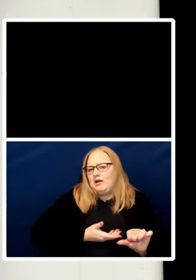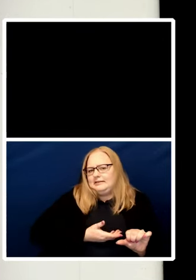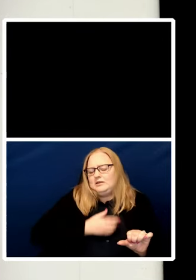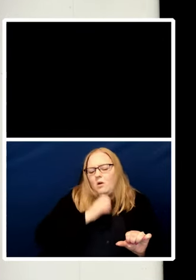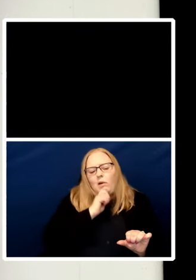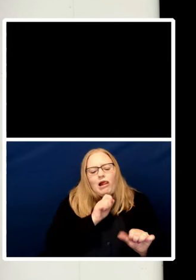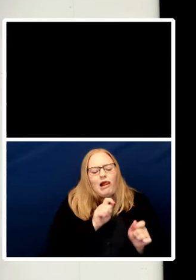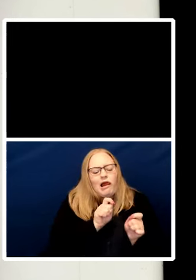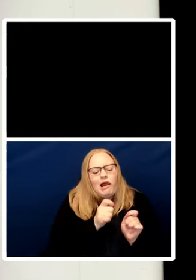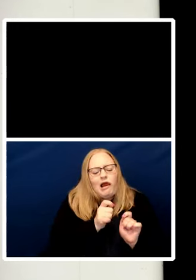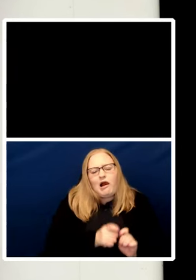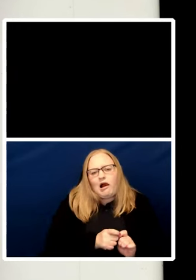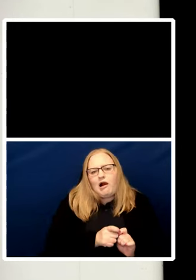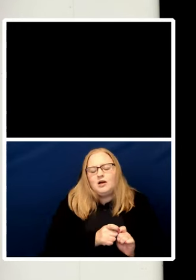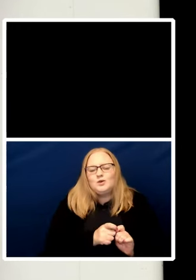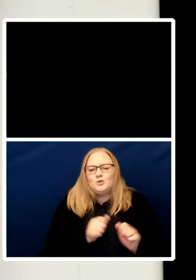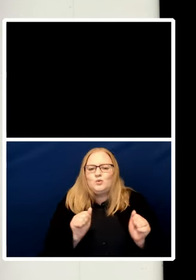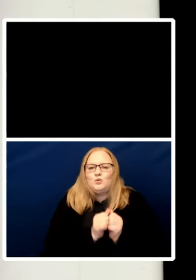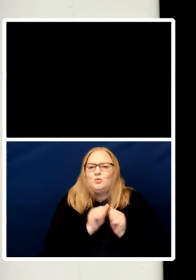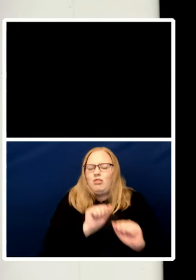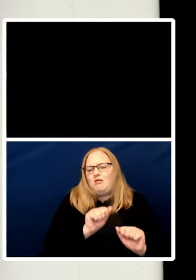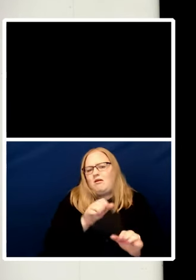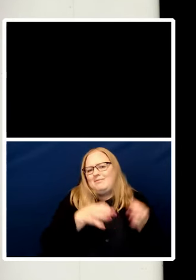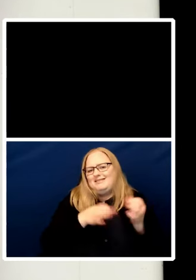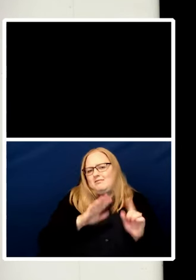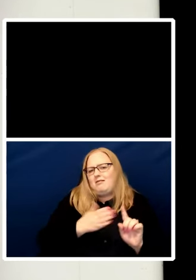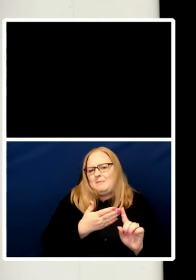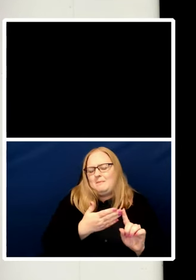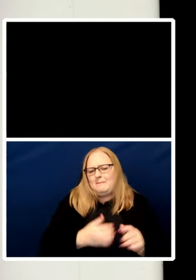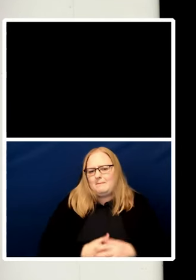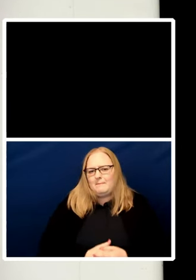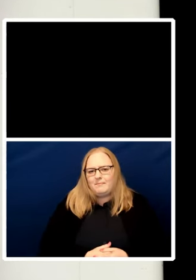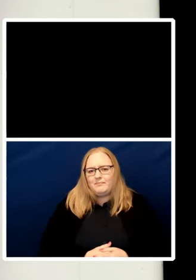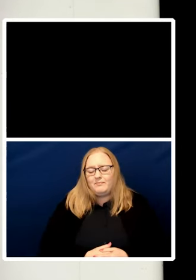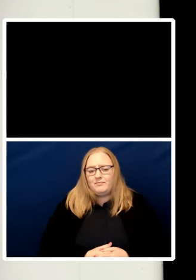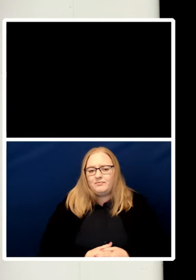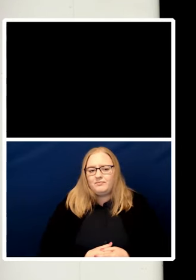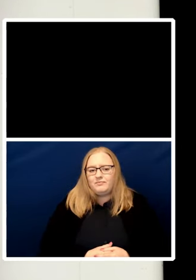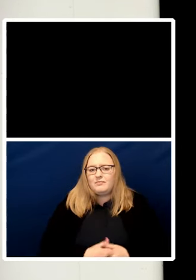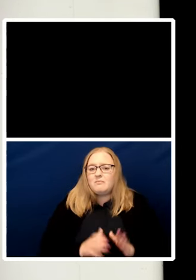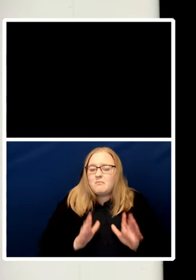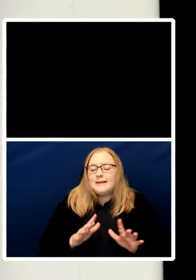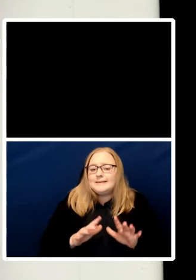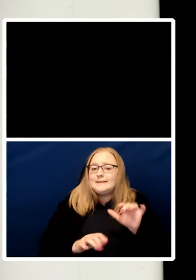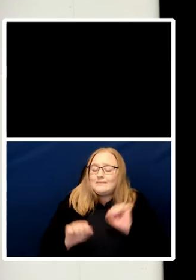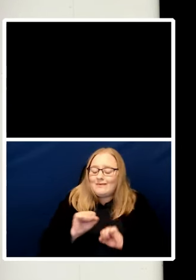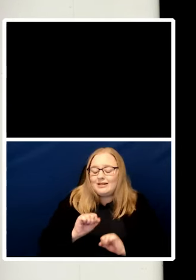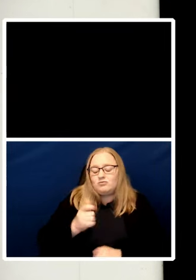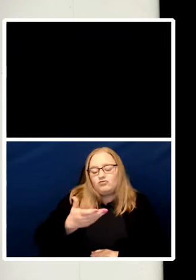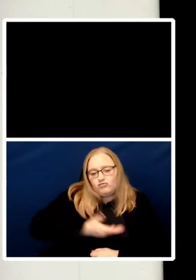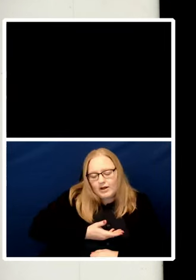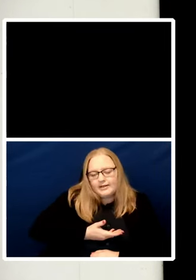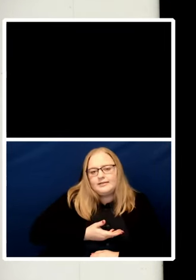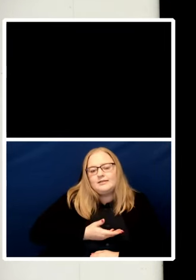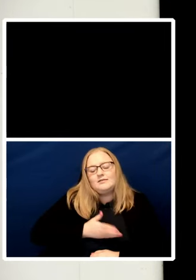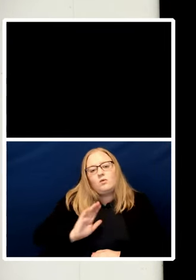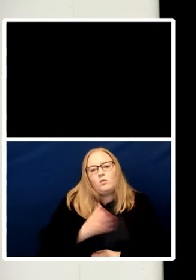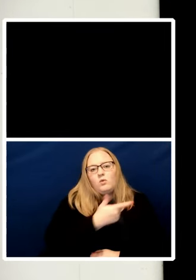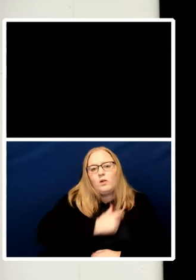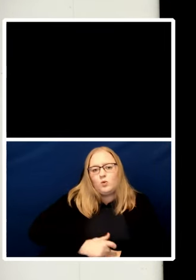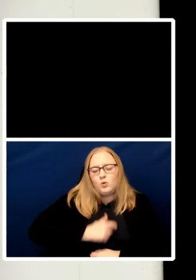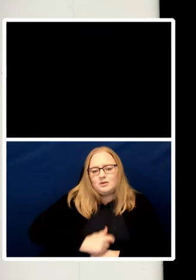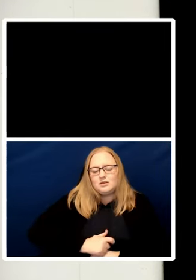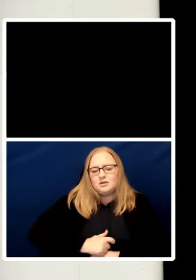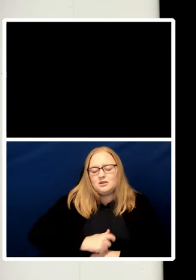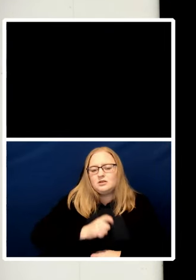human rights must be defended against complaints that they are individualistic and selfish